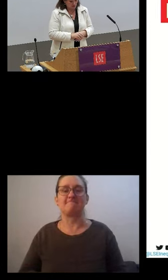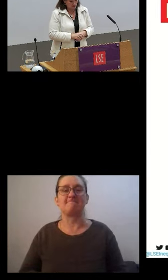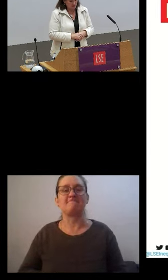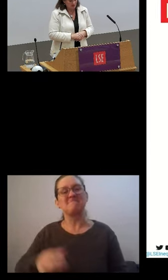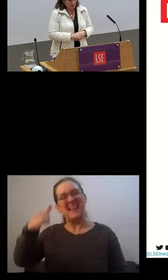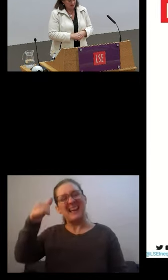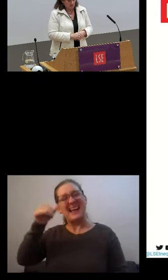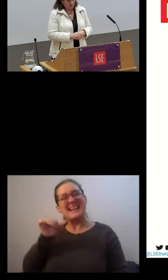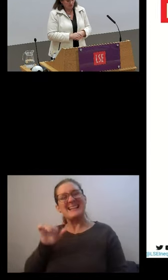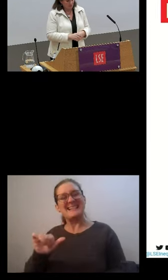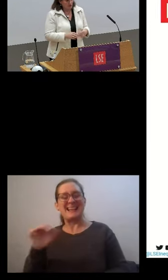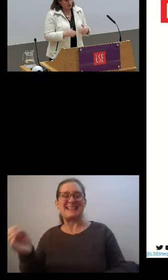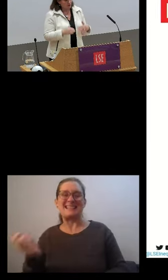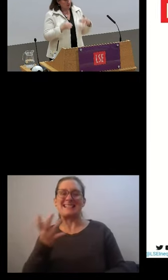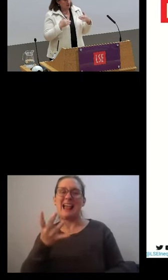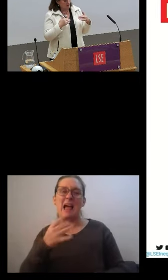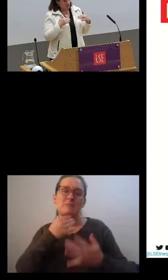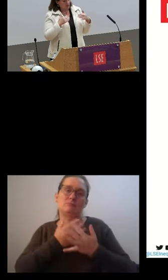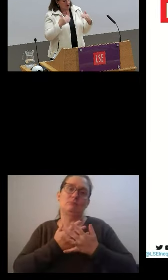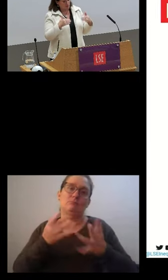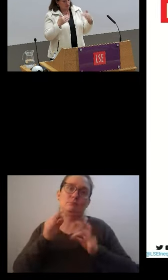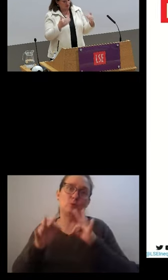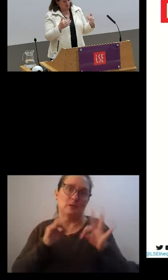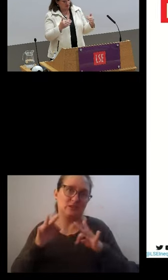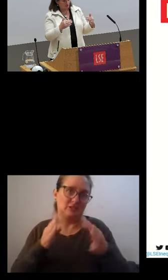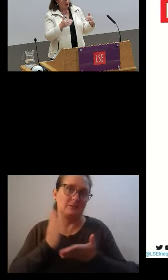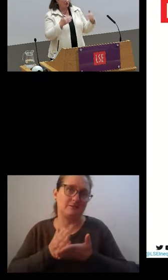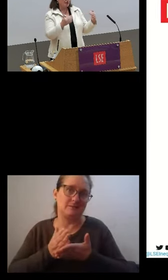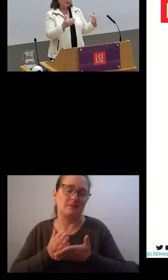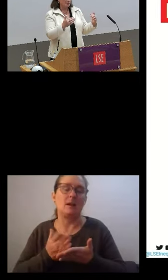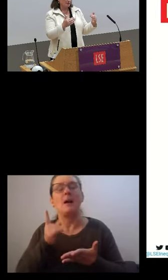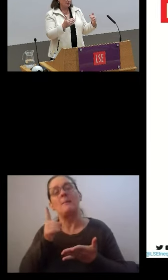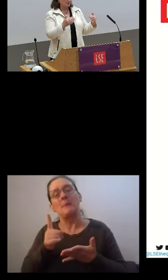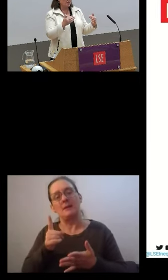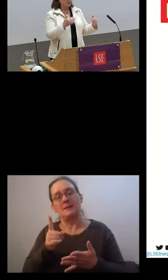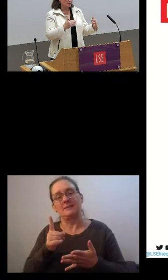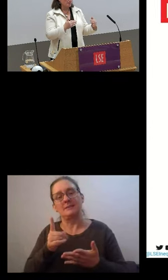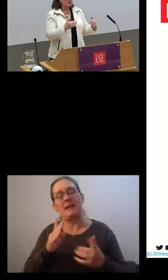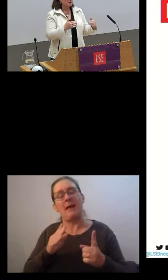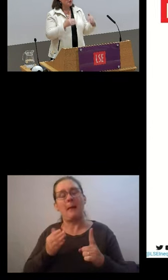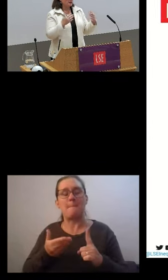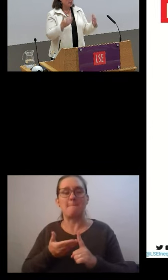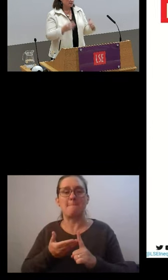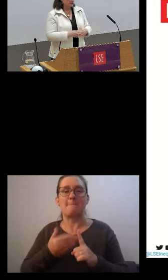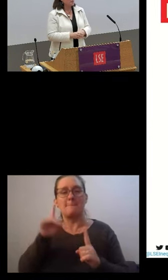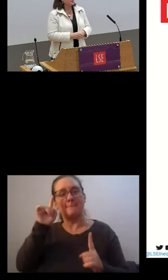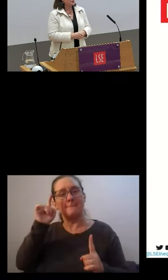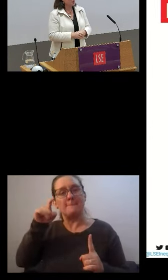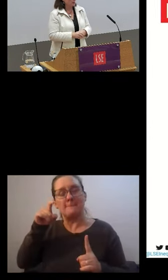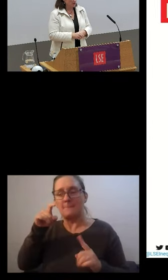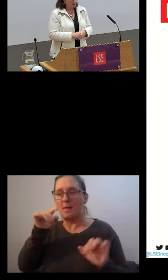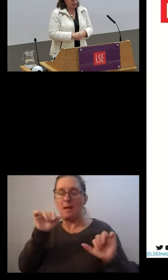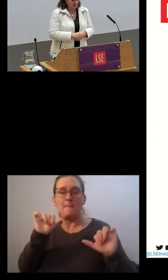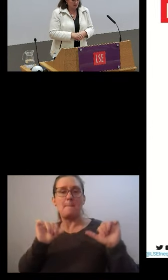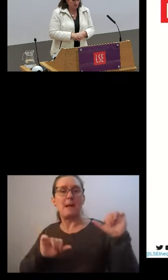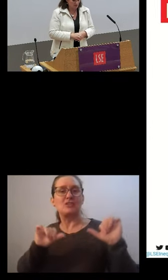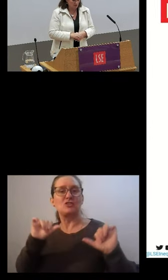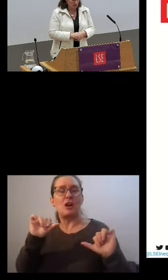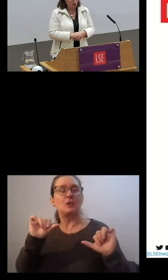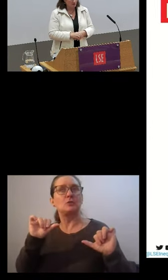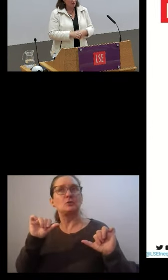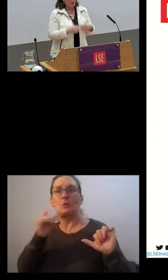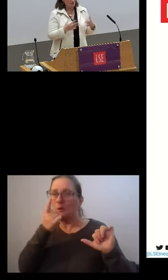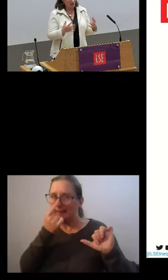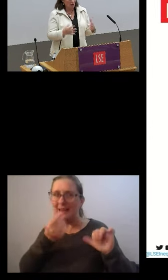it afterwards because the purpose of this is to suggest a measure that can then be discussed and where a consensus